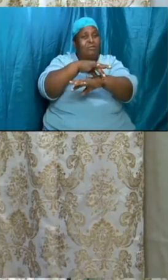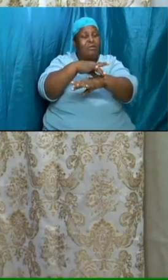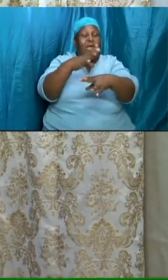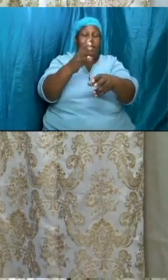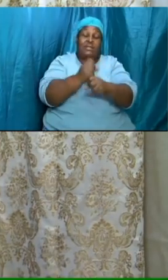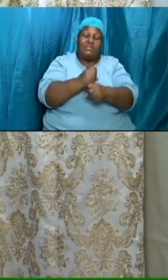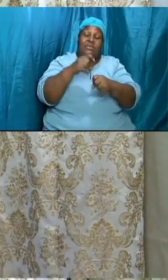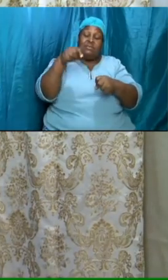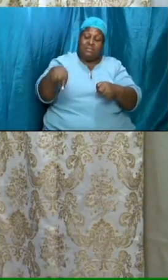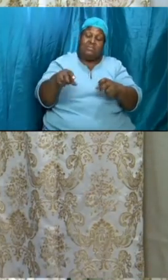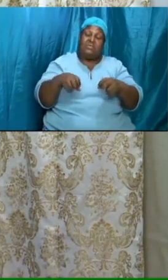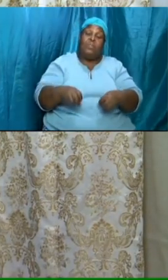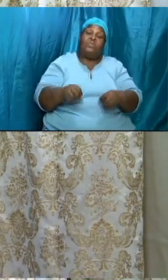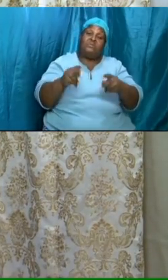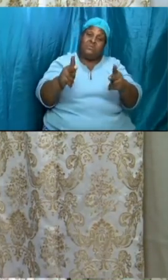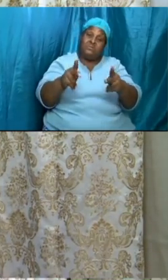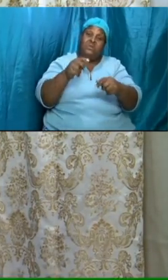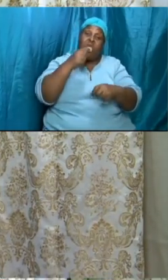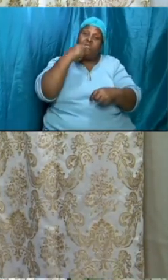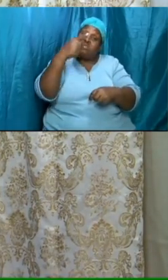to say to myself